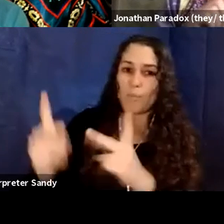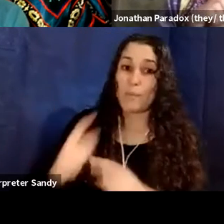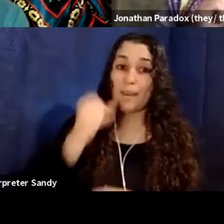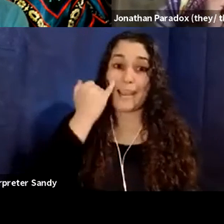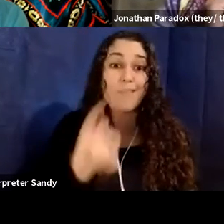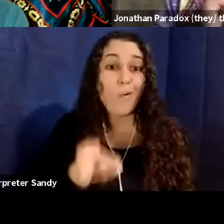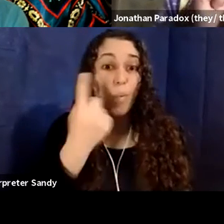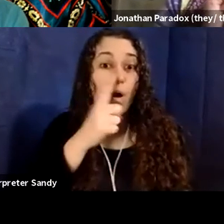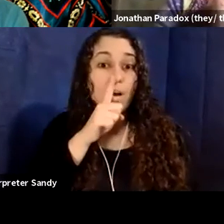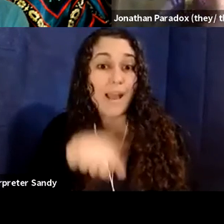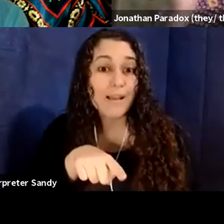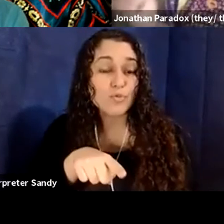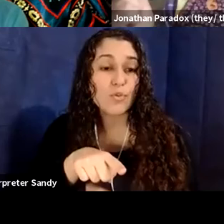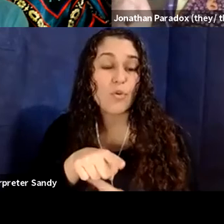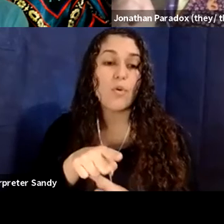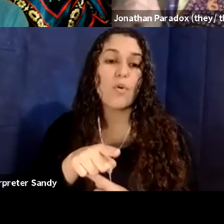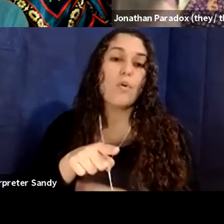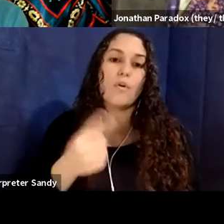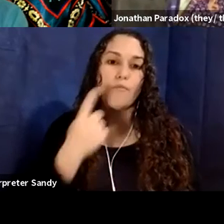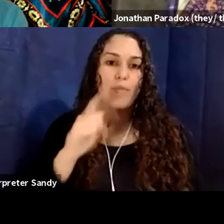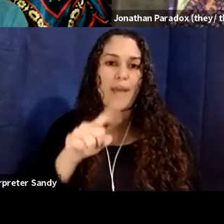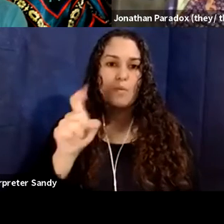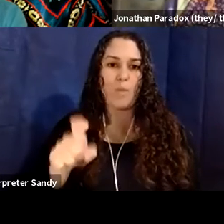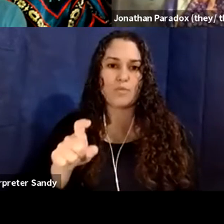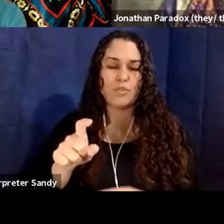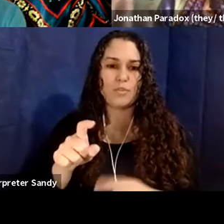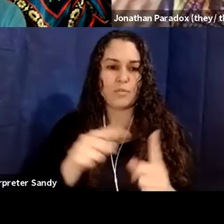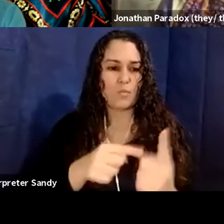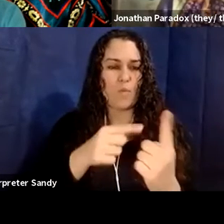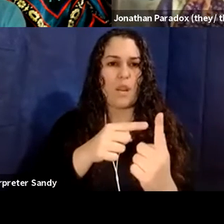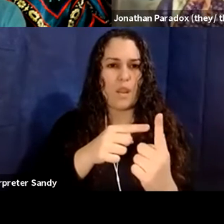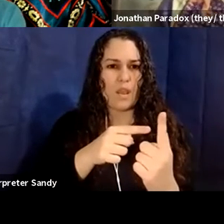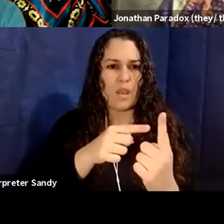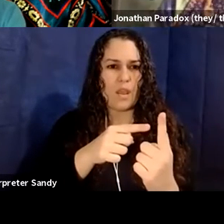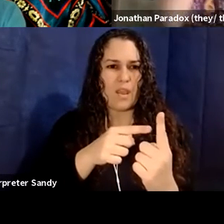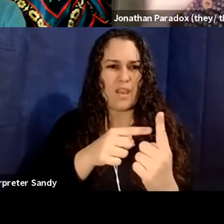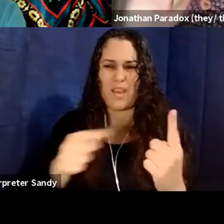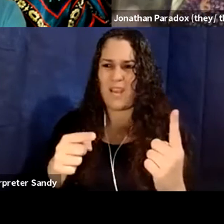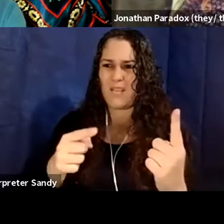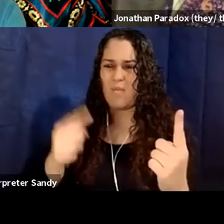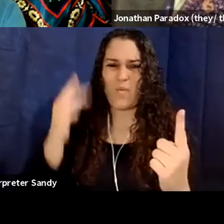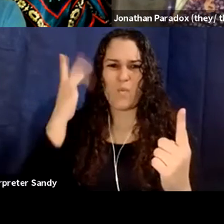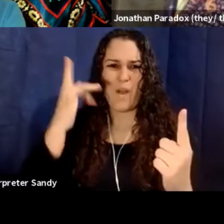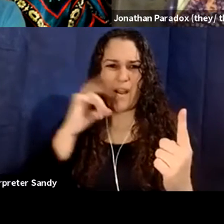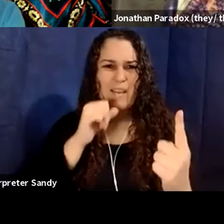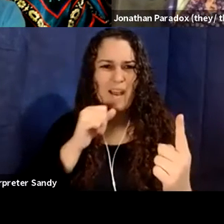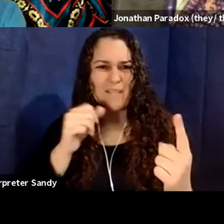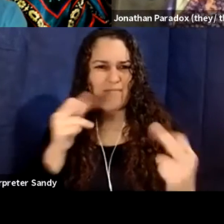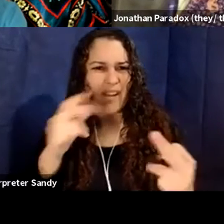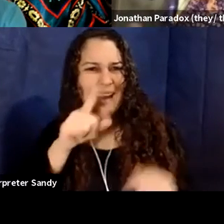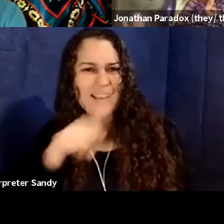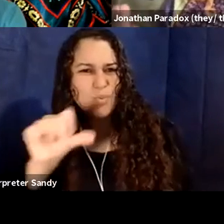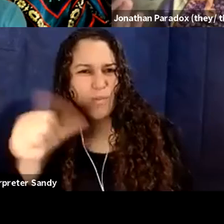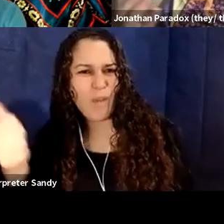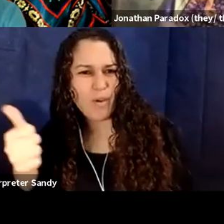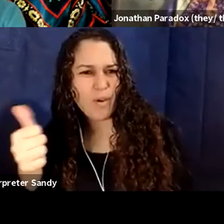question, that part of my justice practice is to, to say, well, why the, why the fuck not answered in a different way? Um,